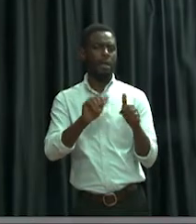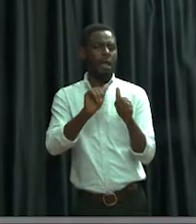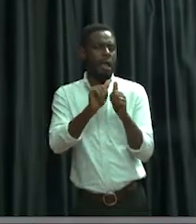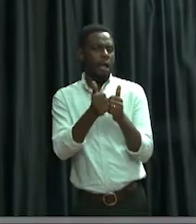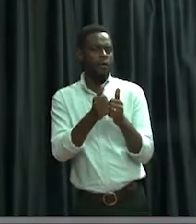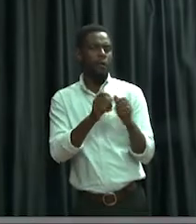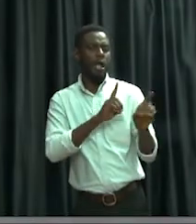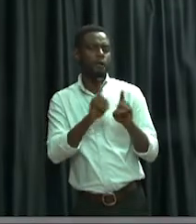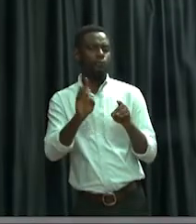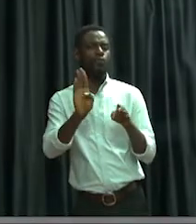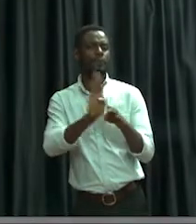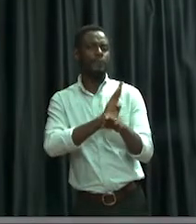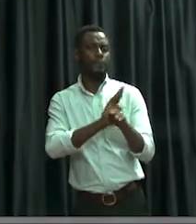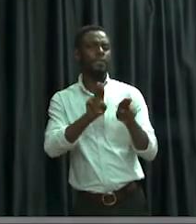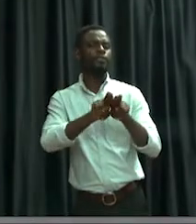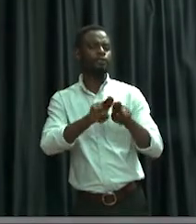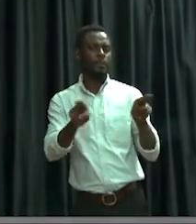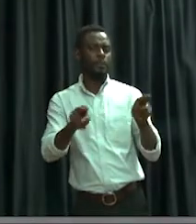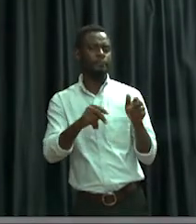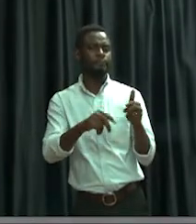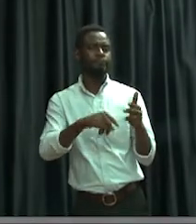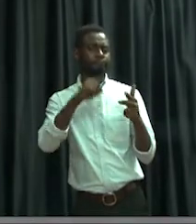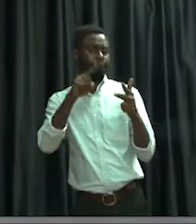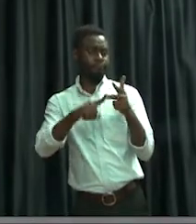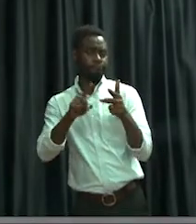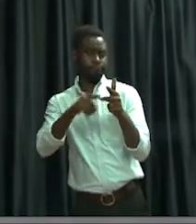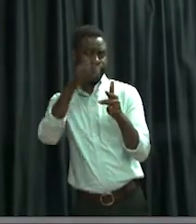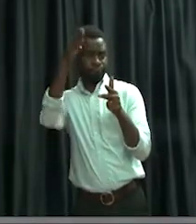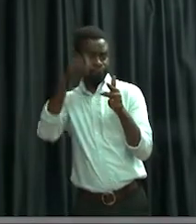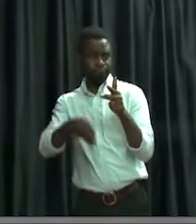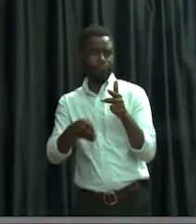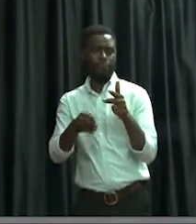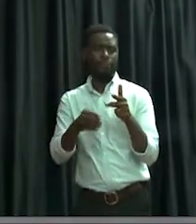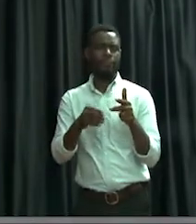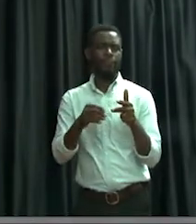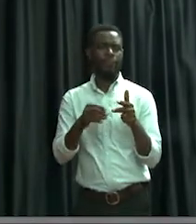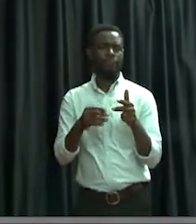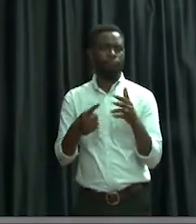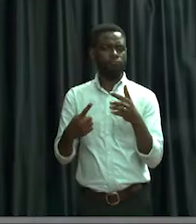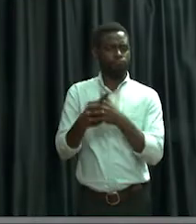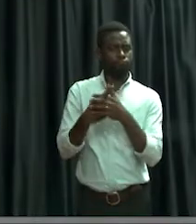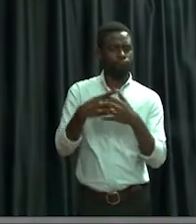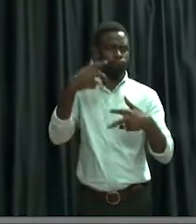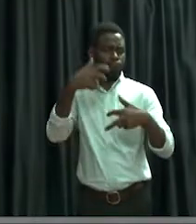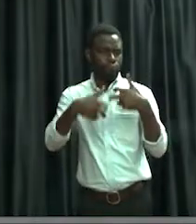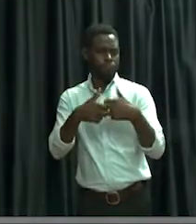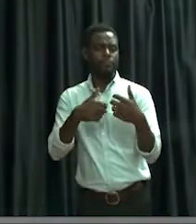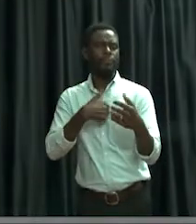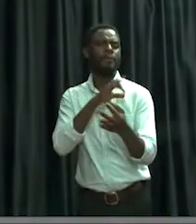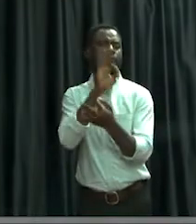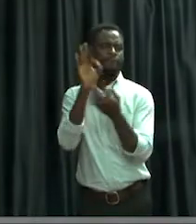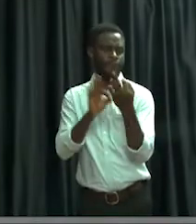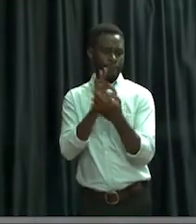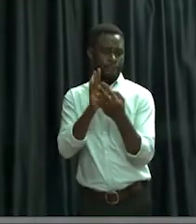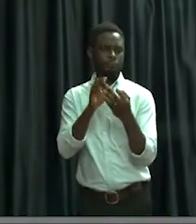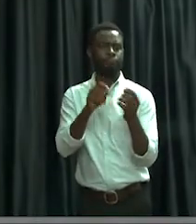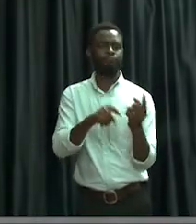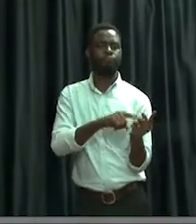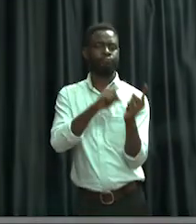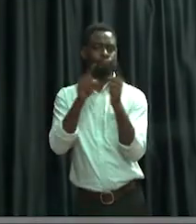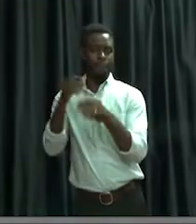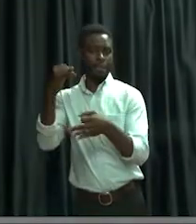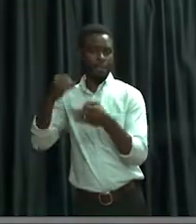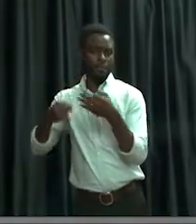normally. In the third column, write the disruptions I'm encountering. Then in the last column,